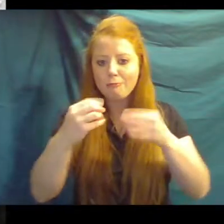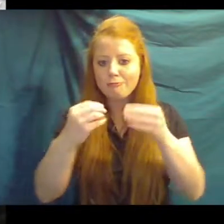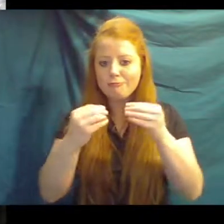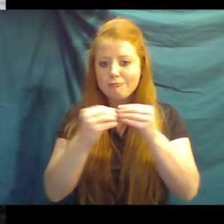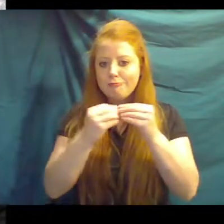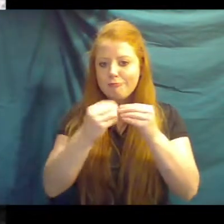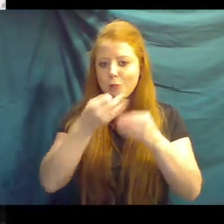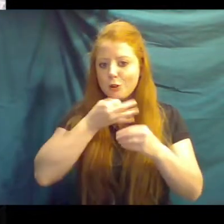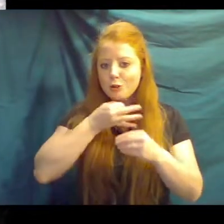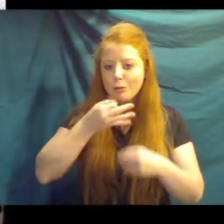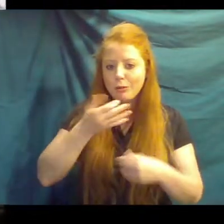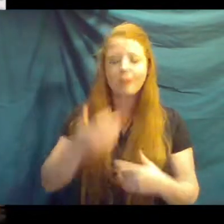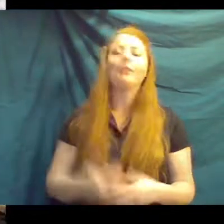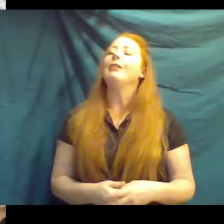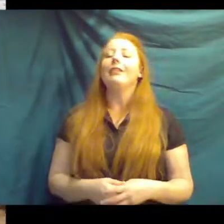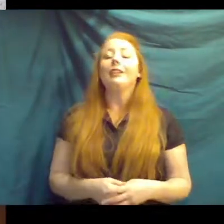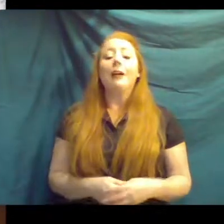here.